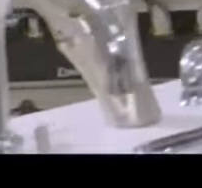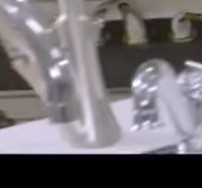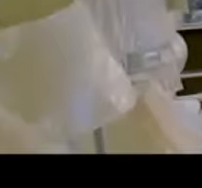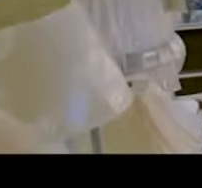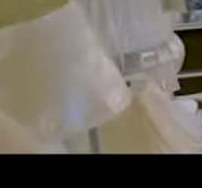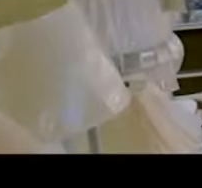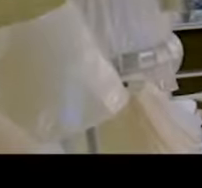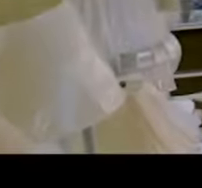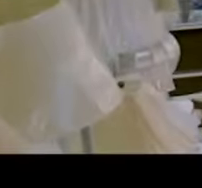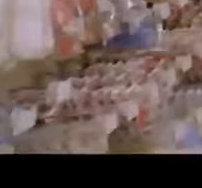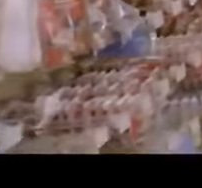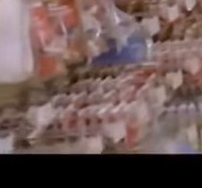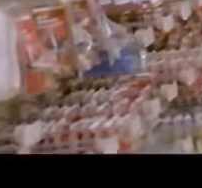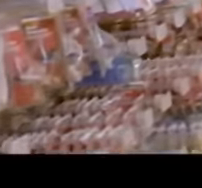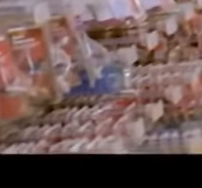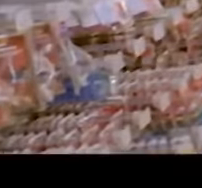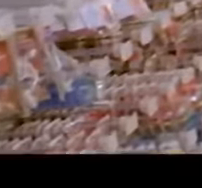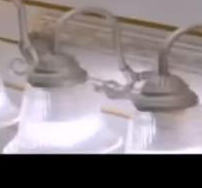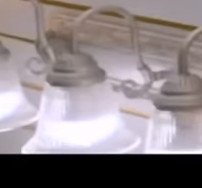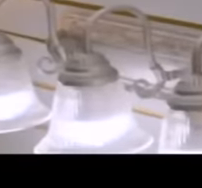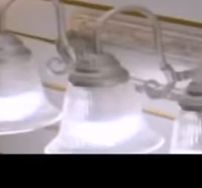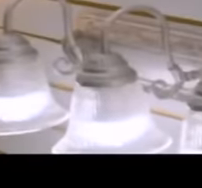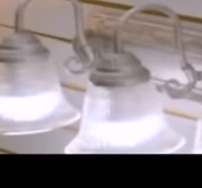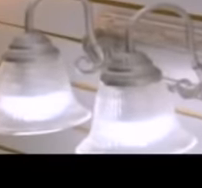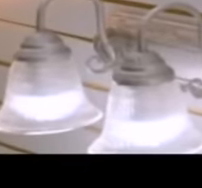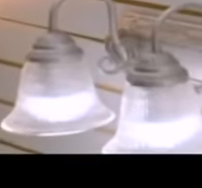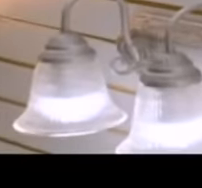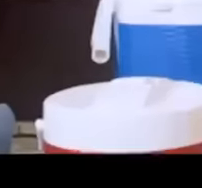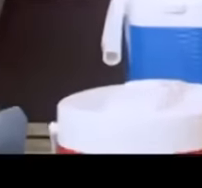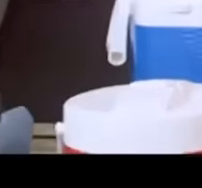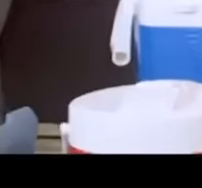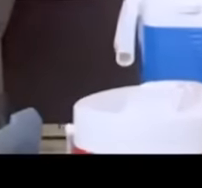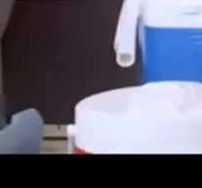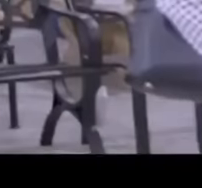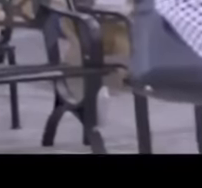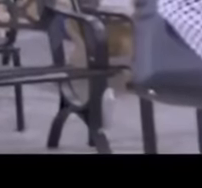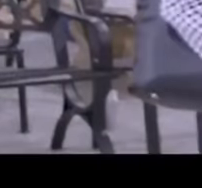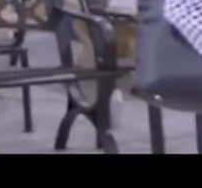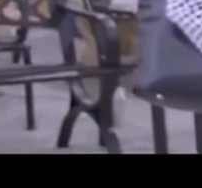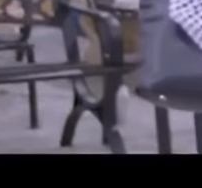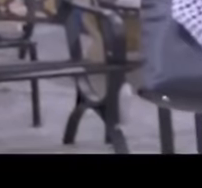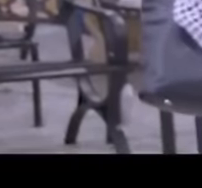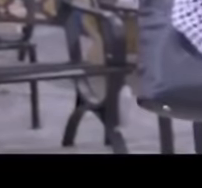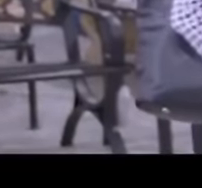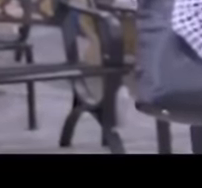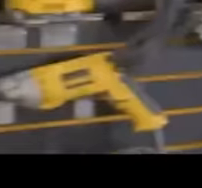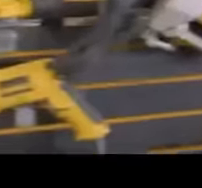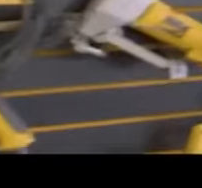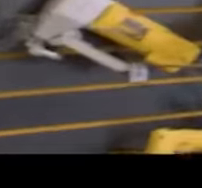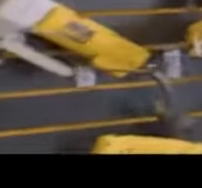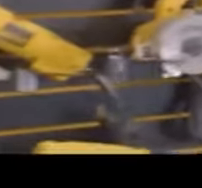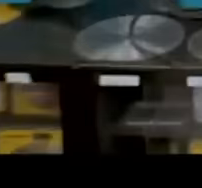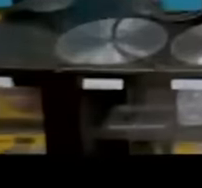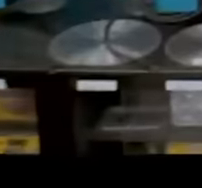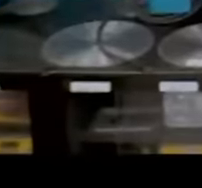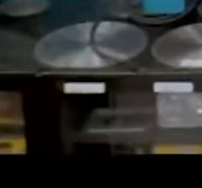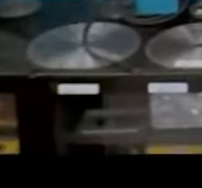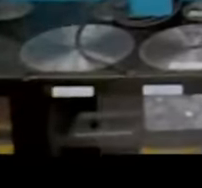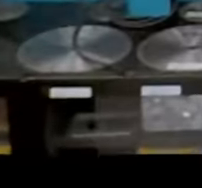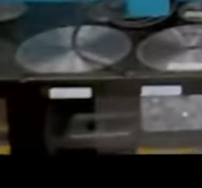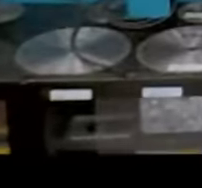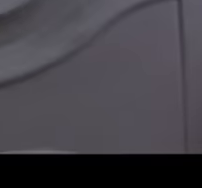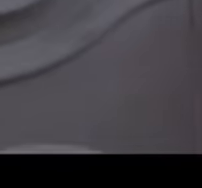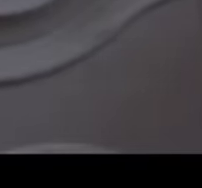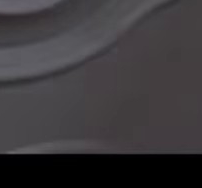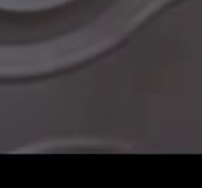and faucets, ceiling fans and lighting fixtures to enhance your decor, coolers and grills for outdoor living, power tools to get